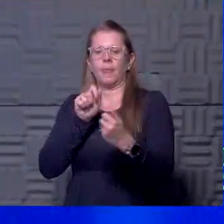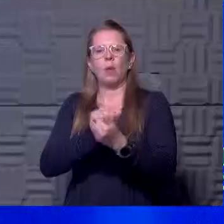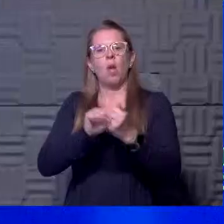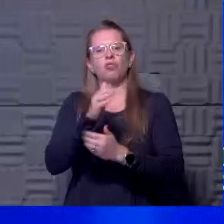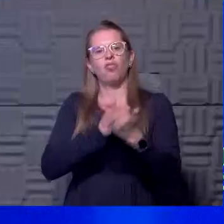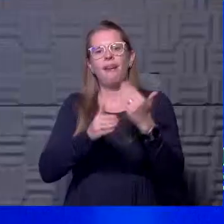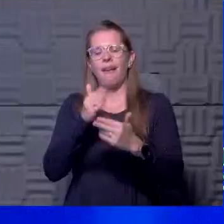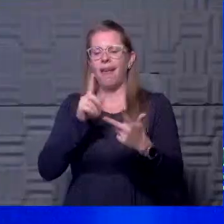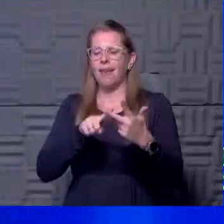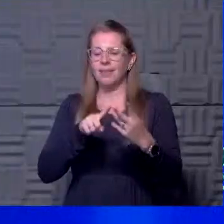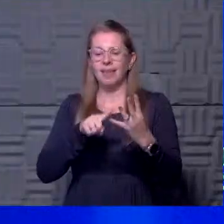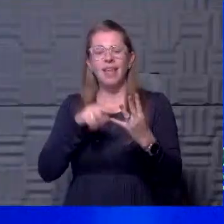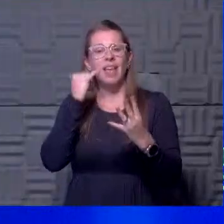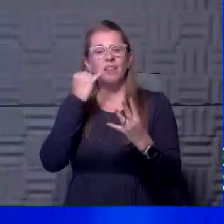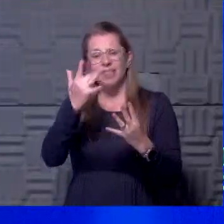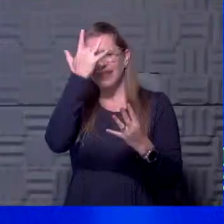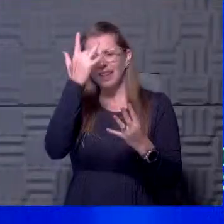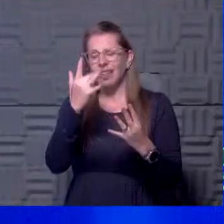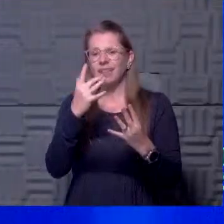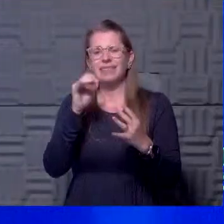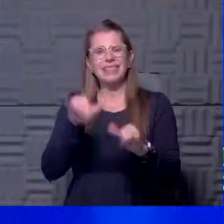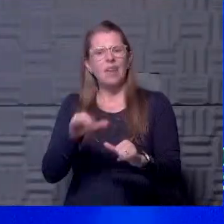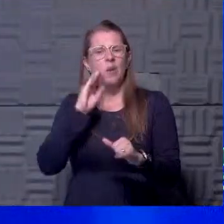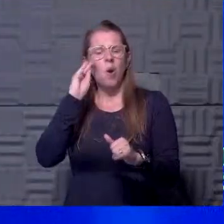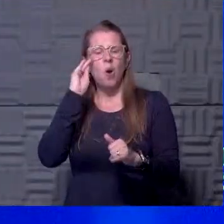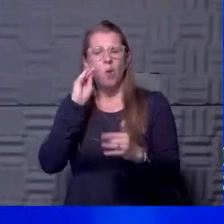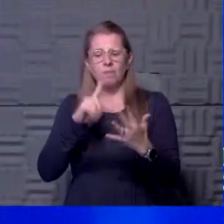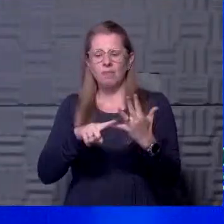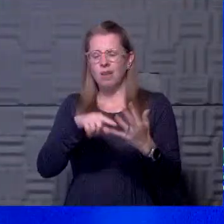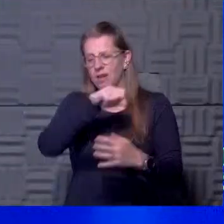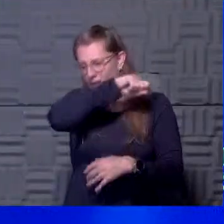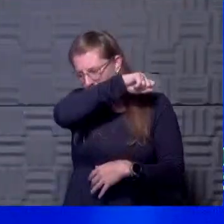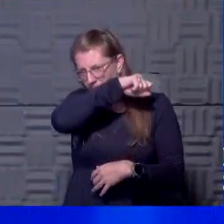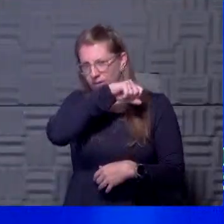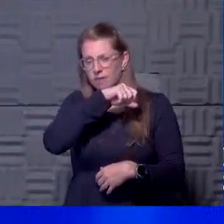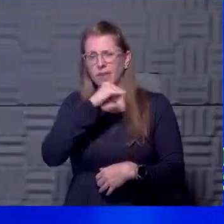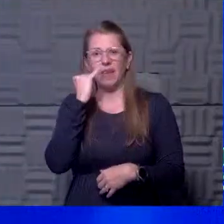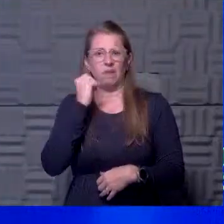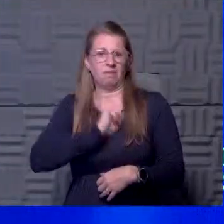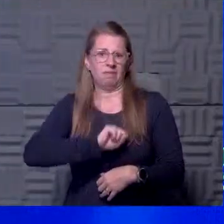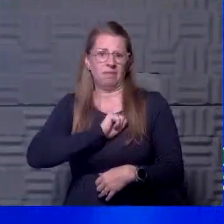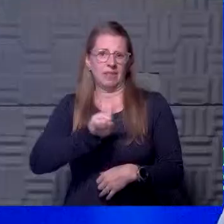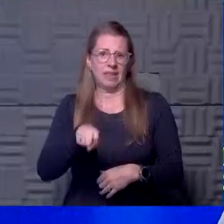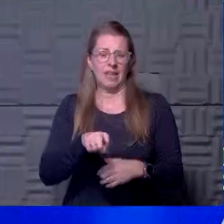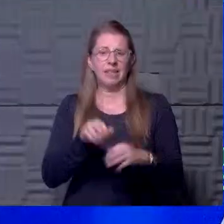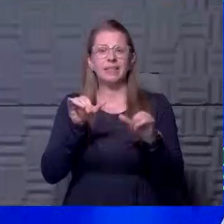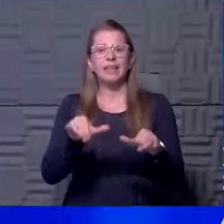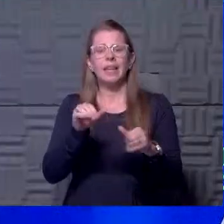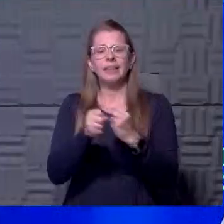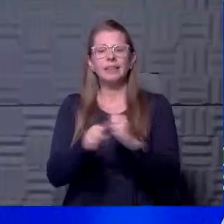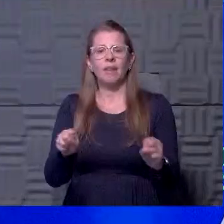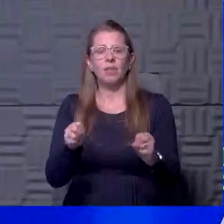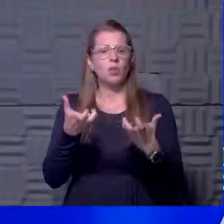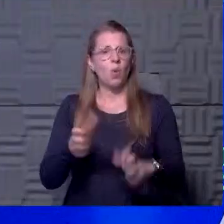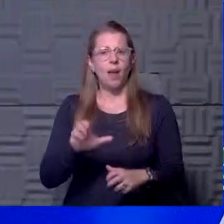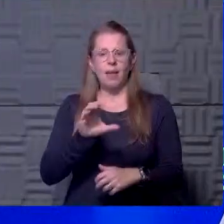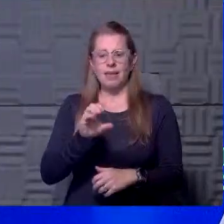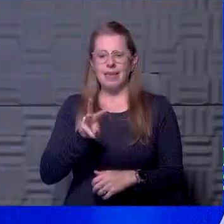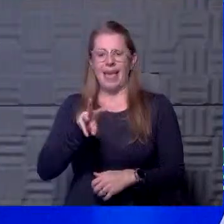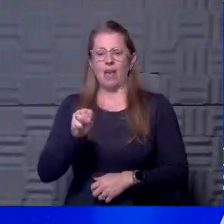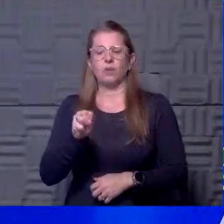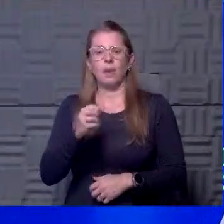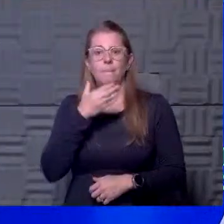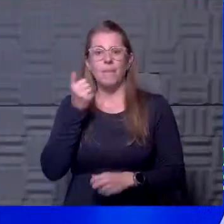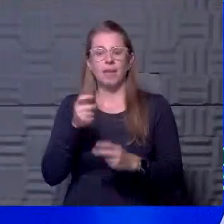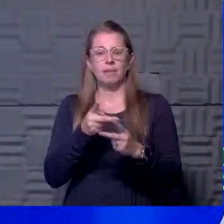your hands. Don't go out. If you're sick, cough into your elbow and please, please, please stay safe. You don't want cows. The best